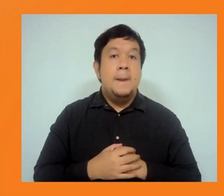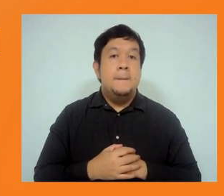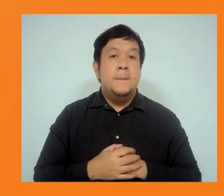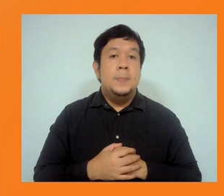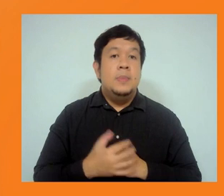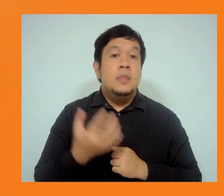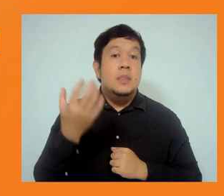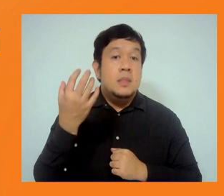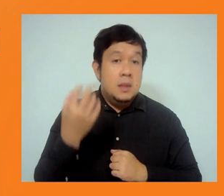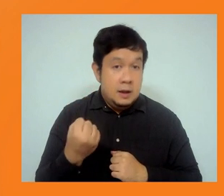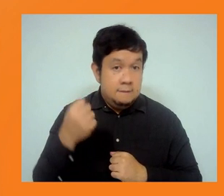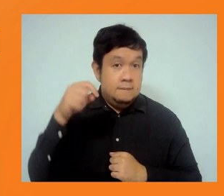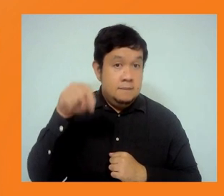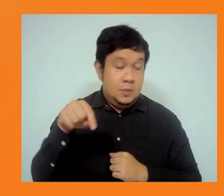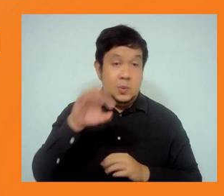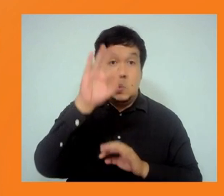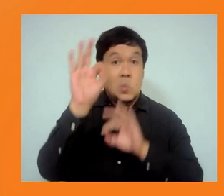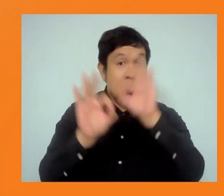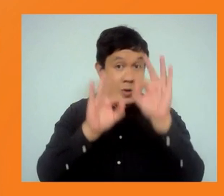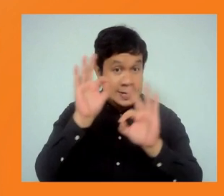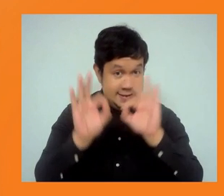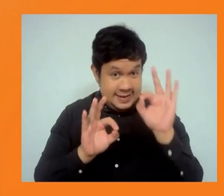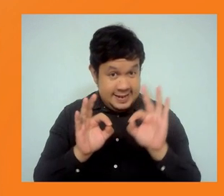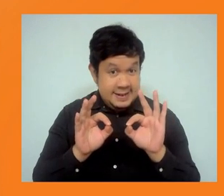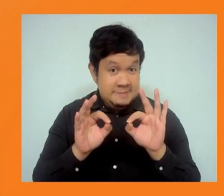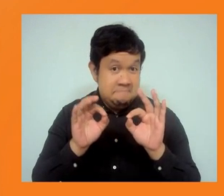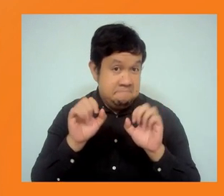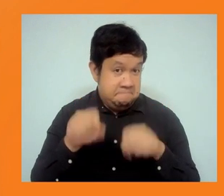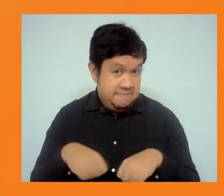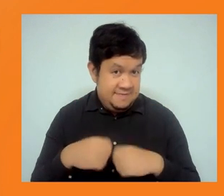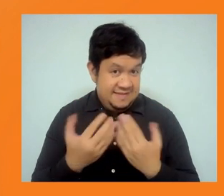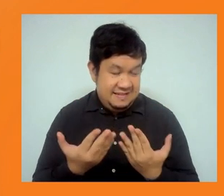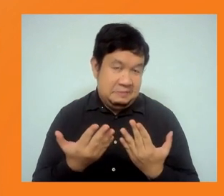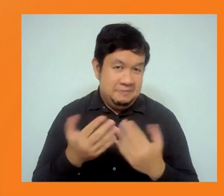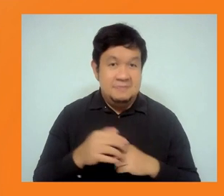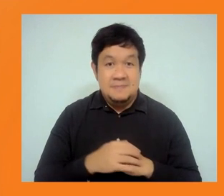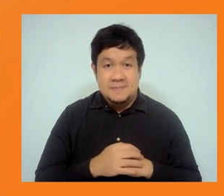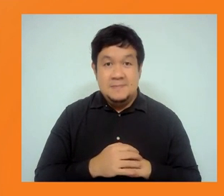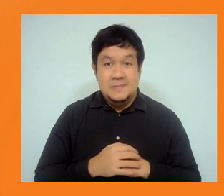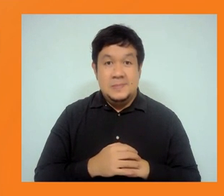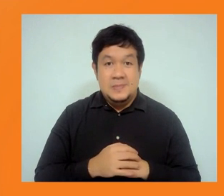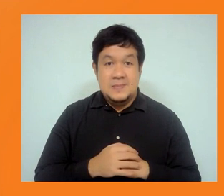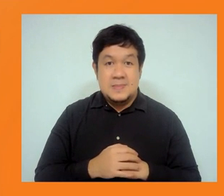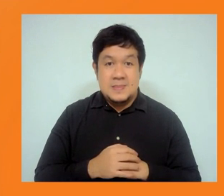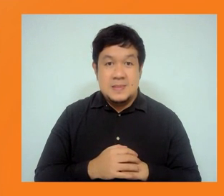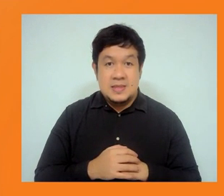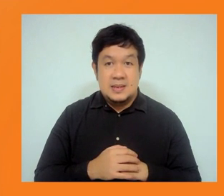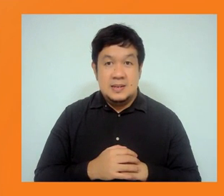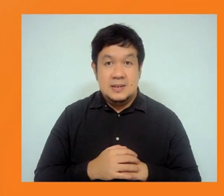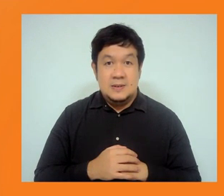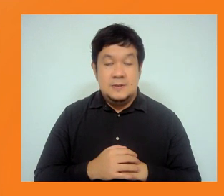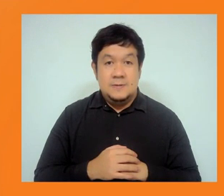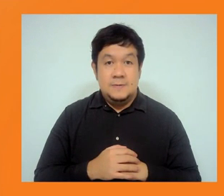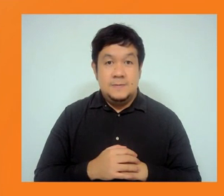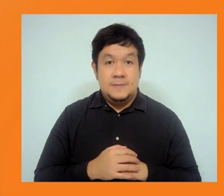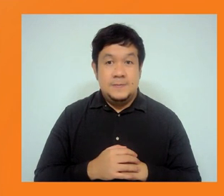not able to address them all today, we can come back to them. I also want to, you know, say the points raised,